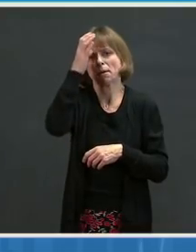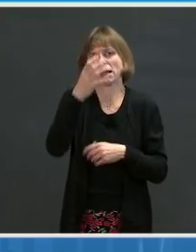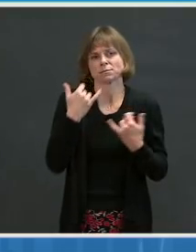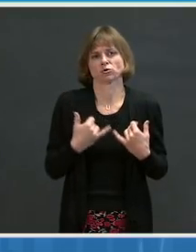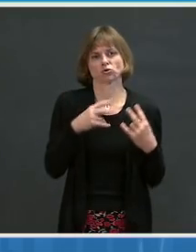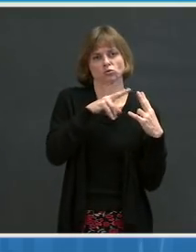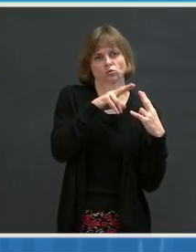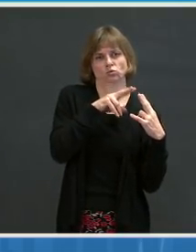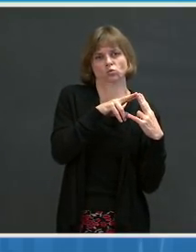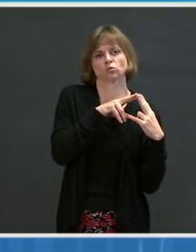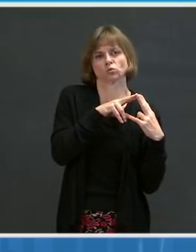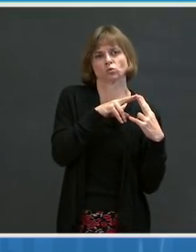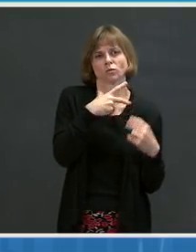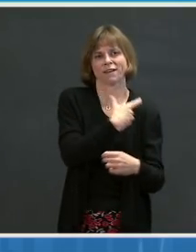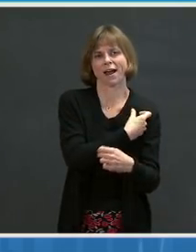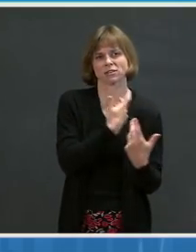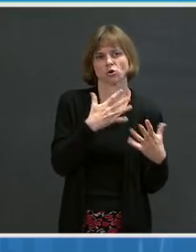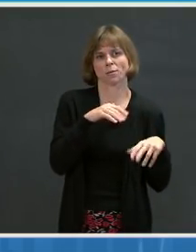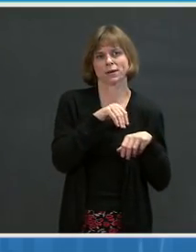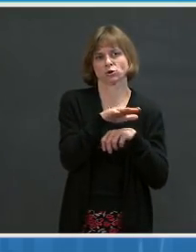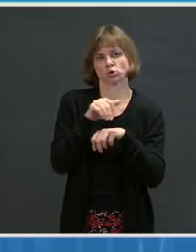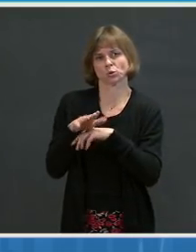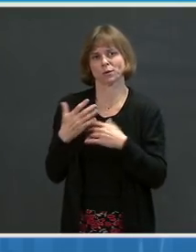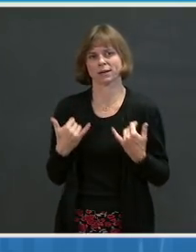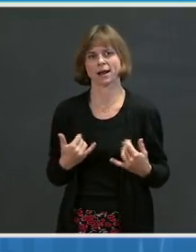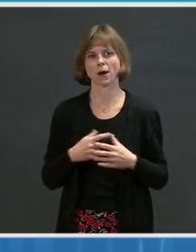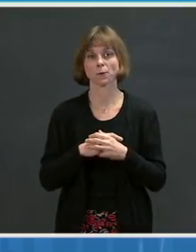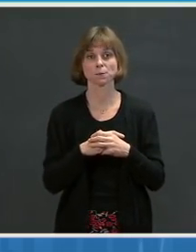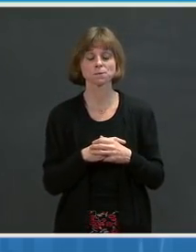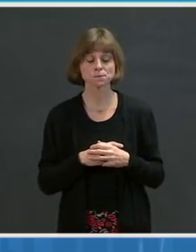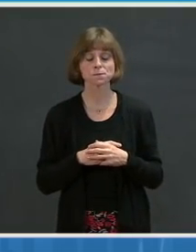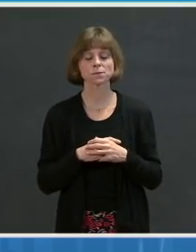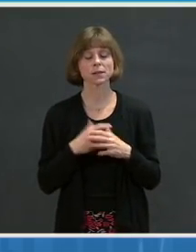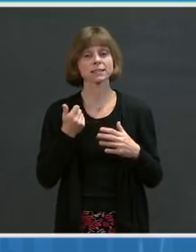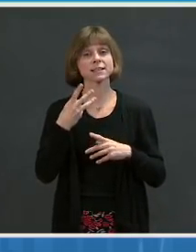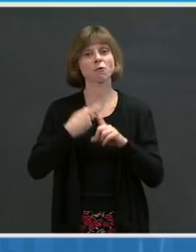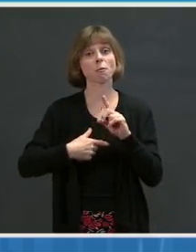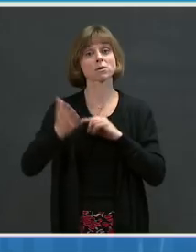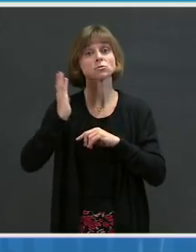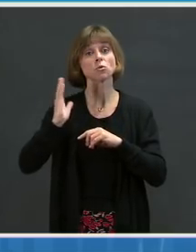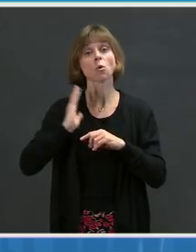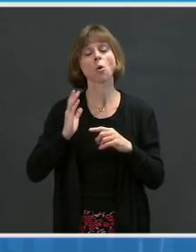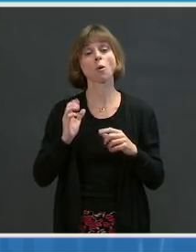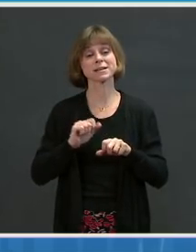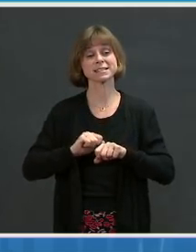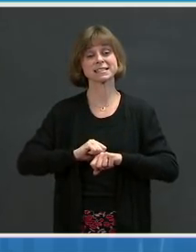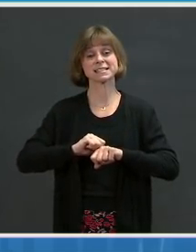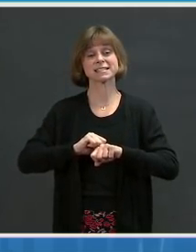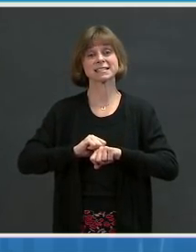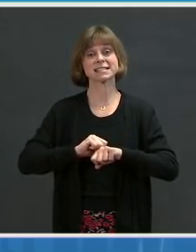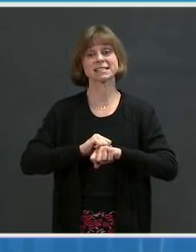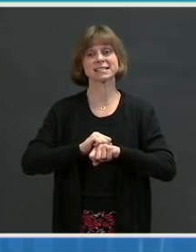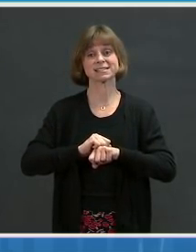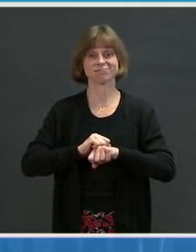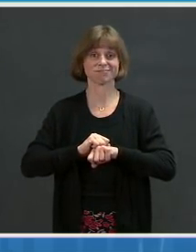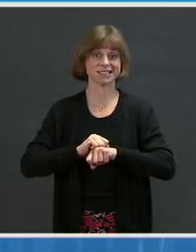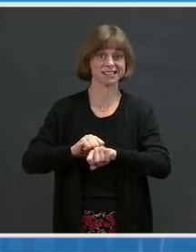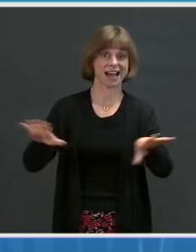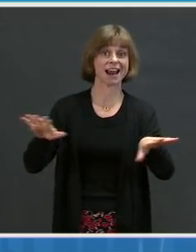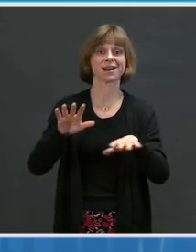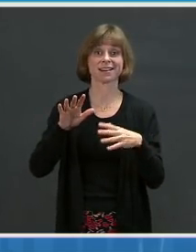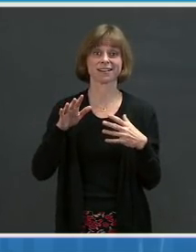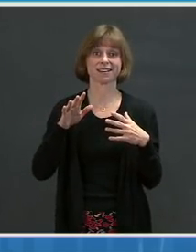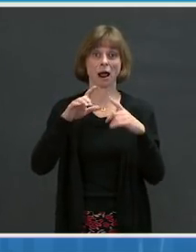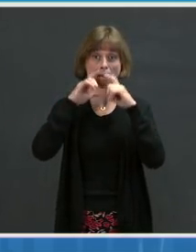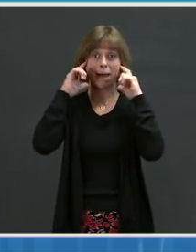You know, months ago, sending a mask to every American would have been a good idea. Today,